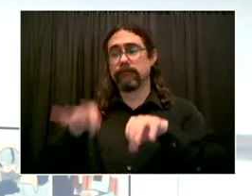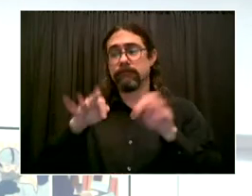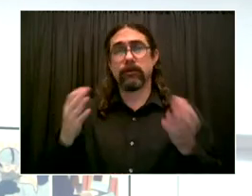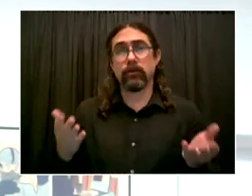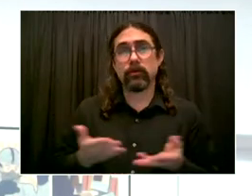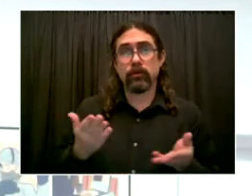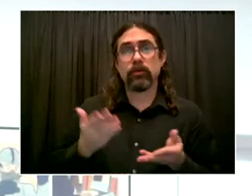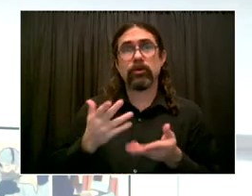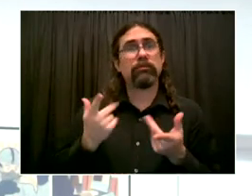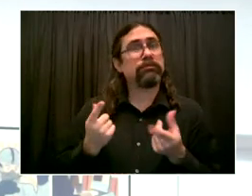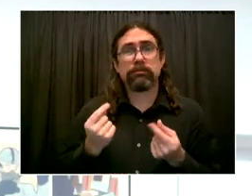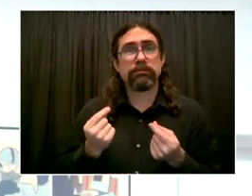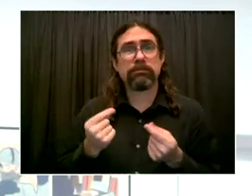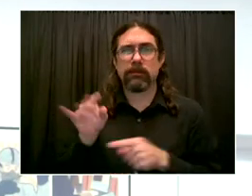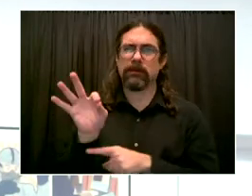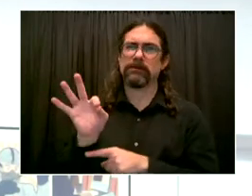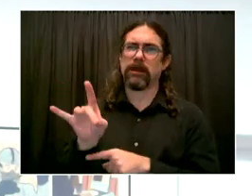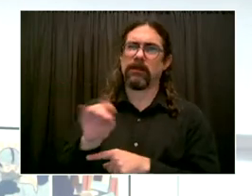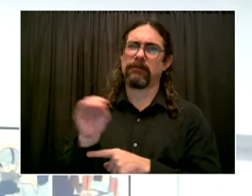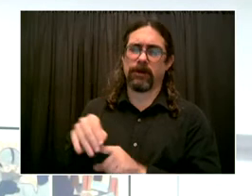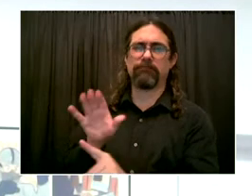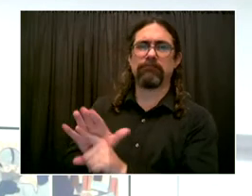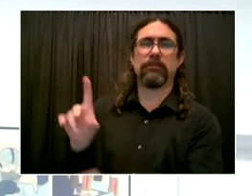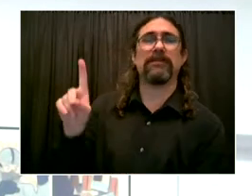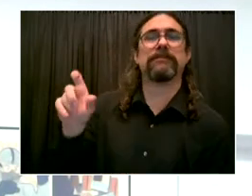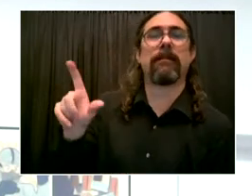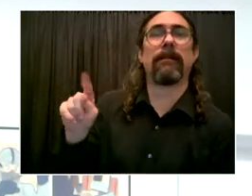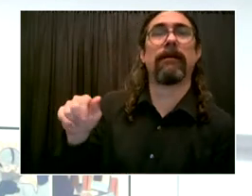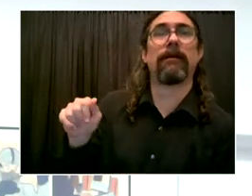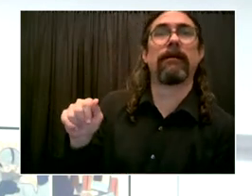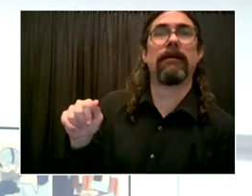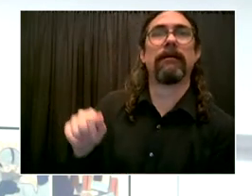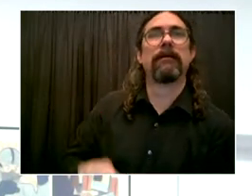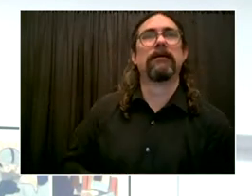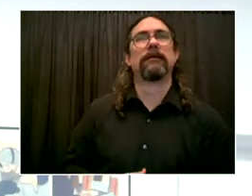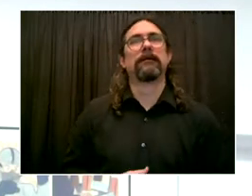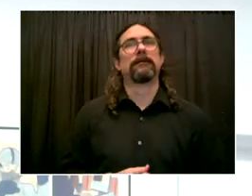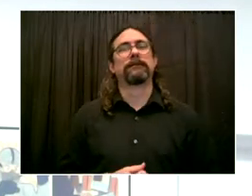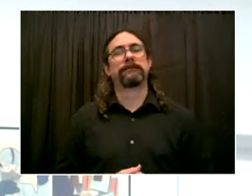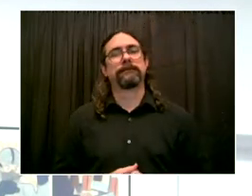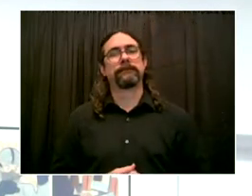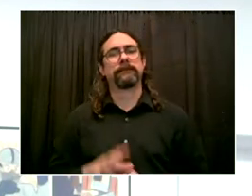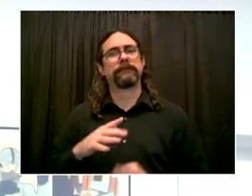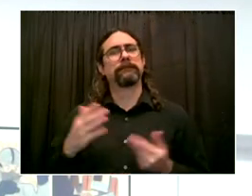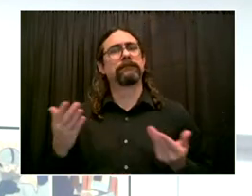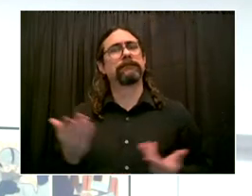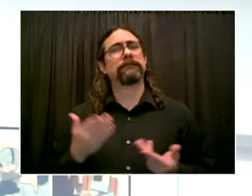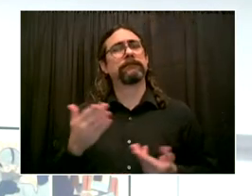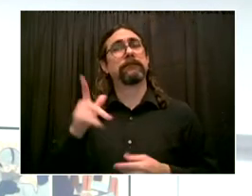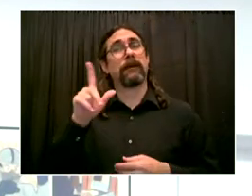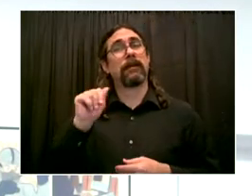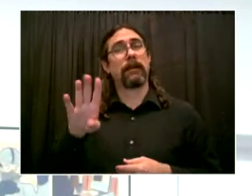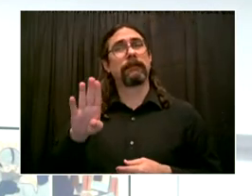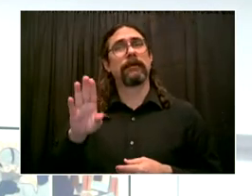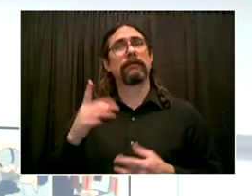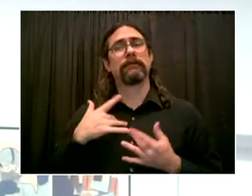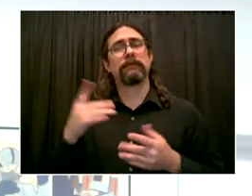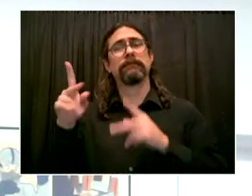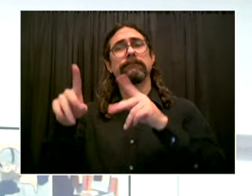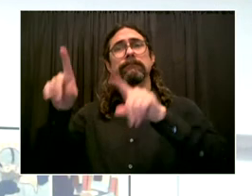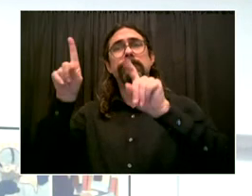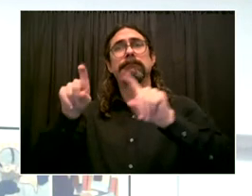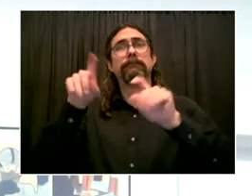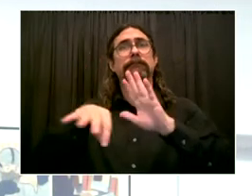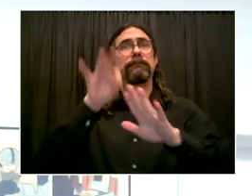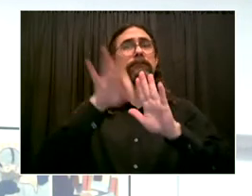hundreds of cases a week. And we do anticipate detecting Omicron in New York in the coming days based on what we know